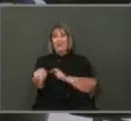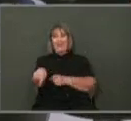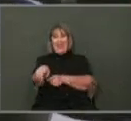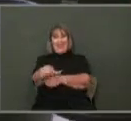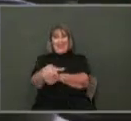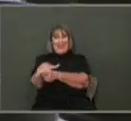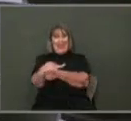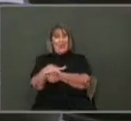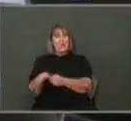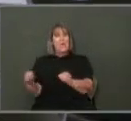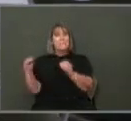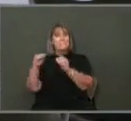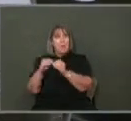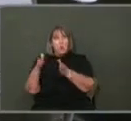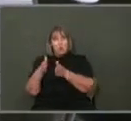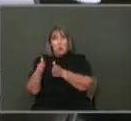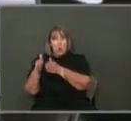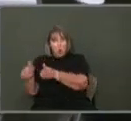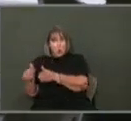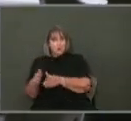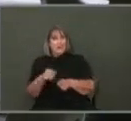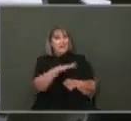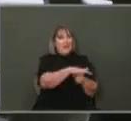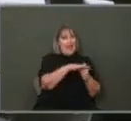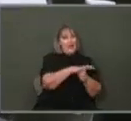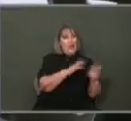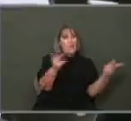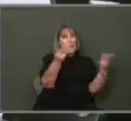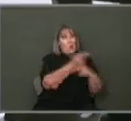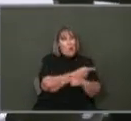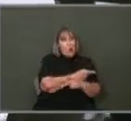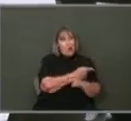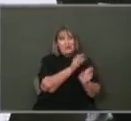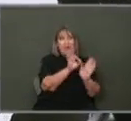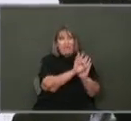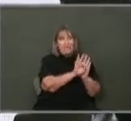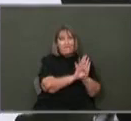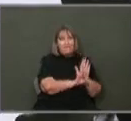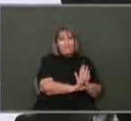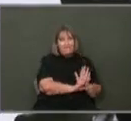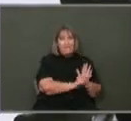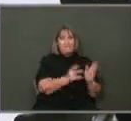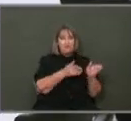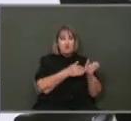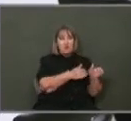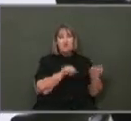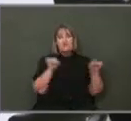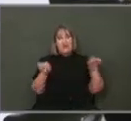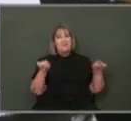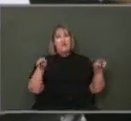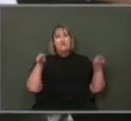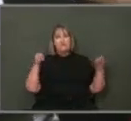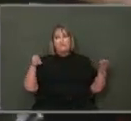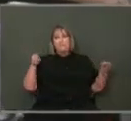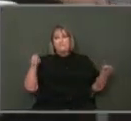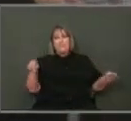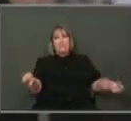or has more roadway to maintain, they get more money. And this is the way we decide on those projects.